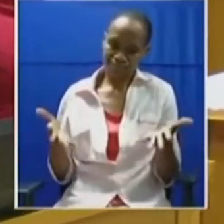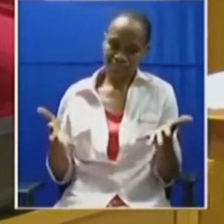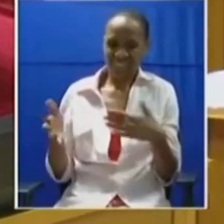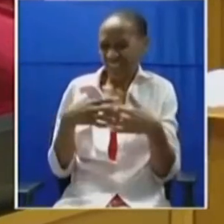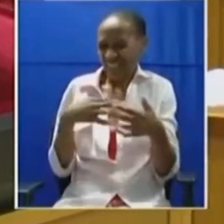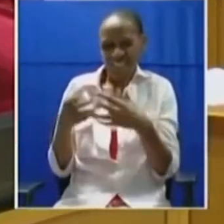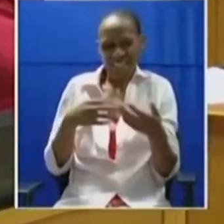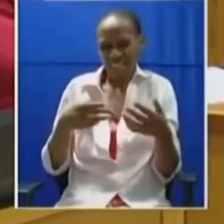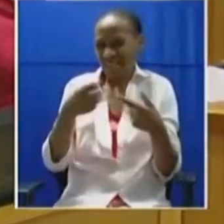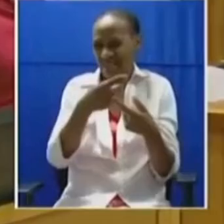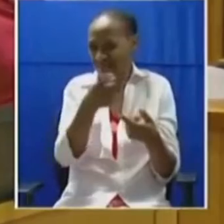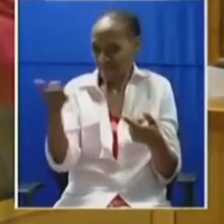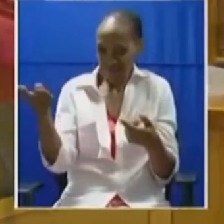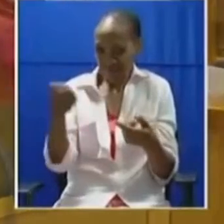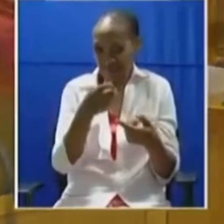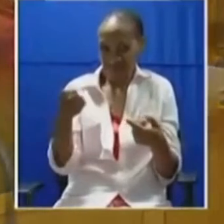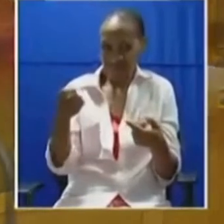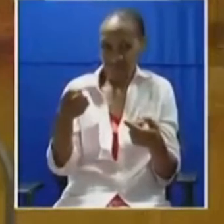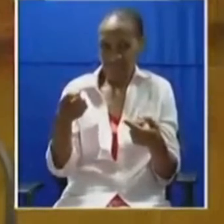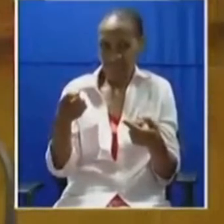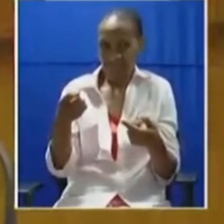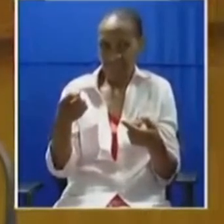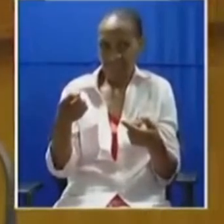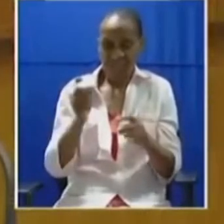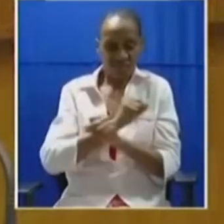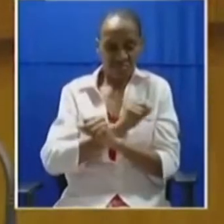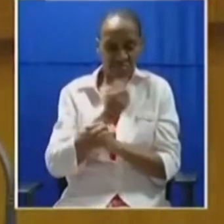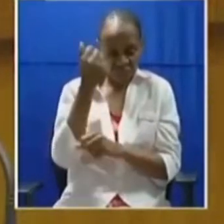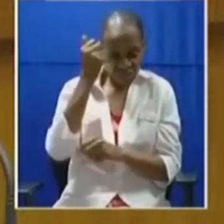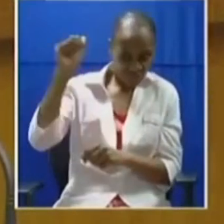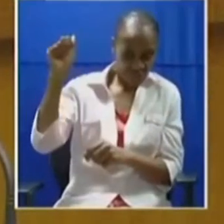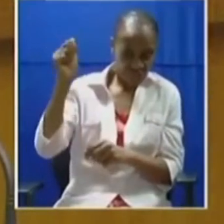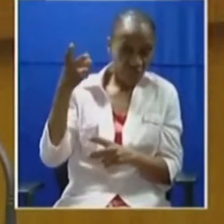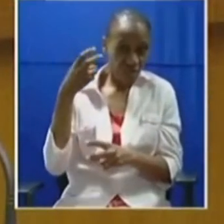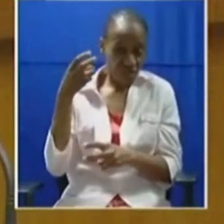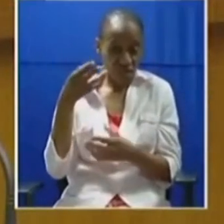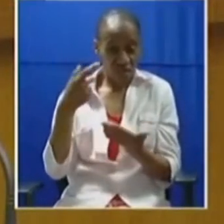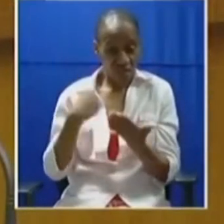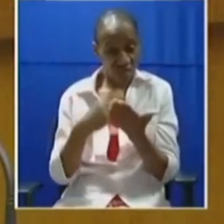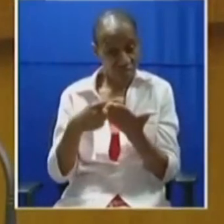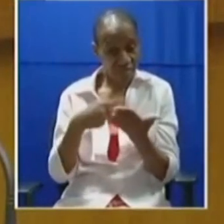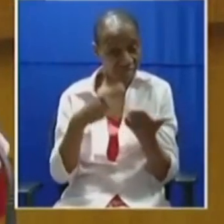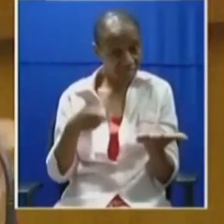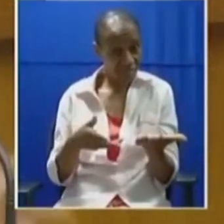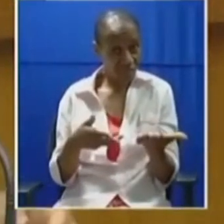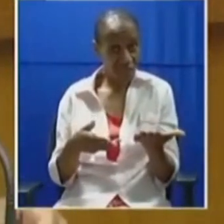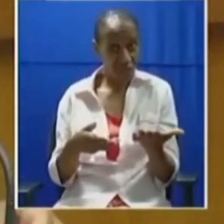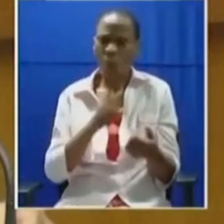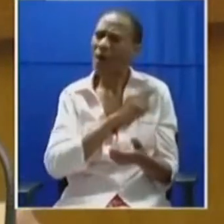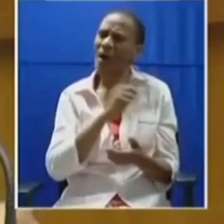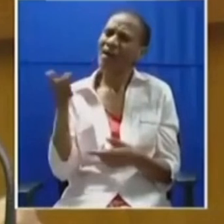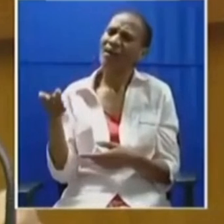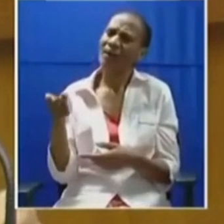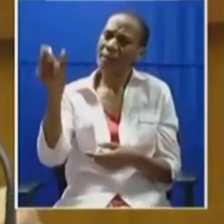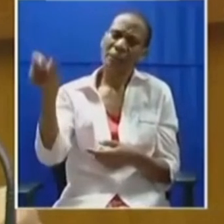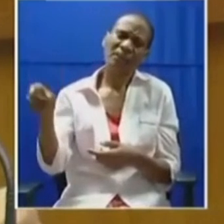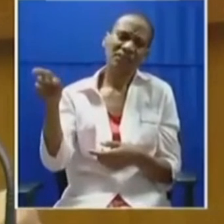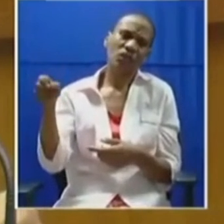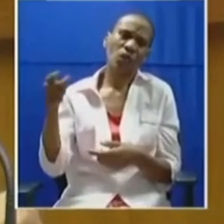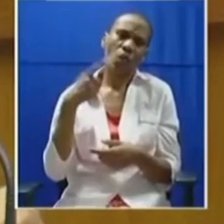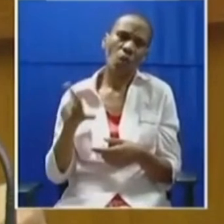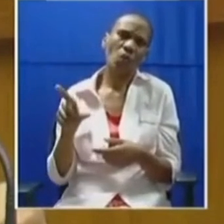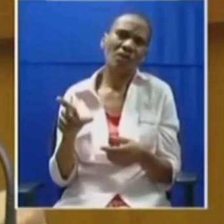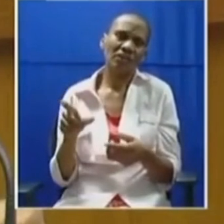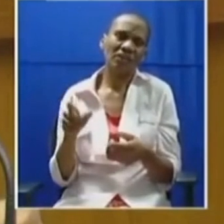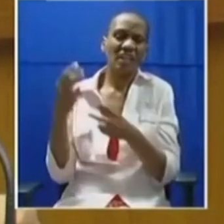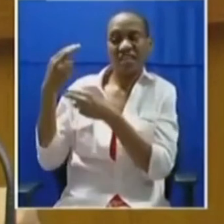anyone else who doesn't want to hear this fact is because that person wants to distort